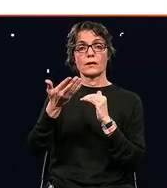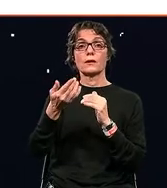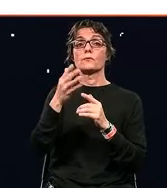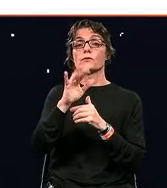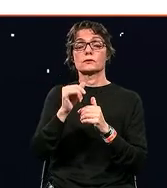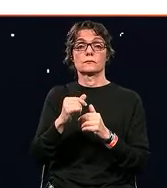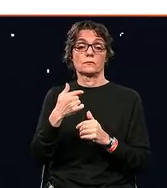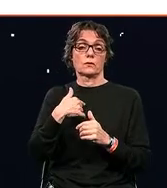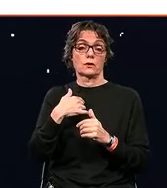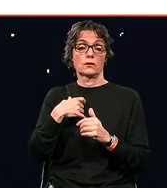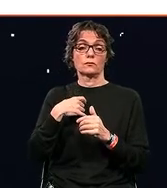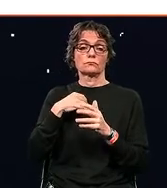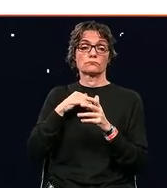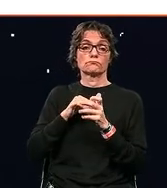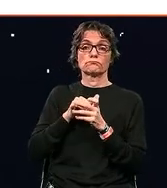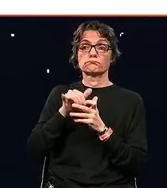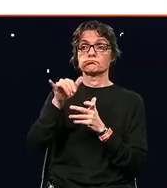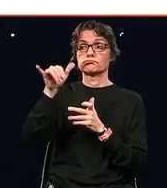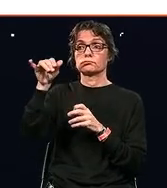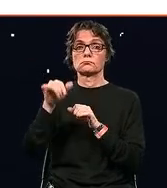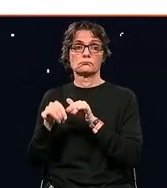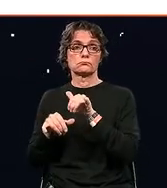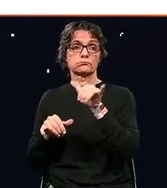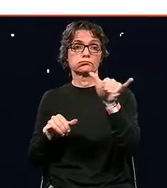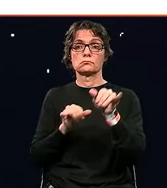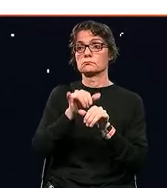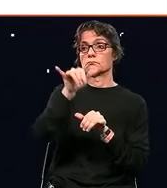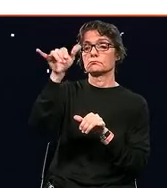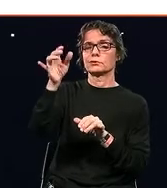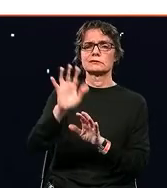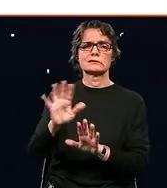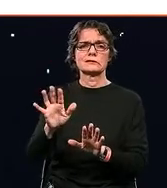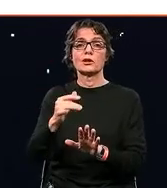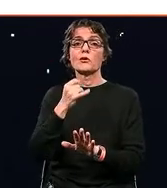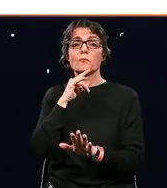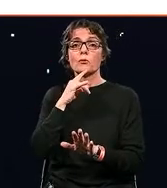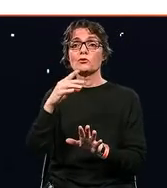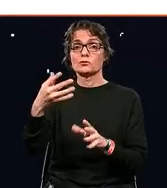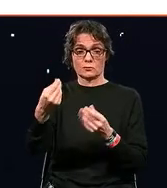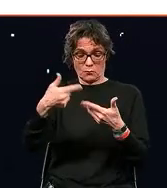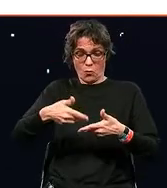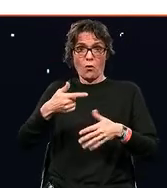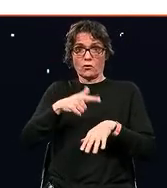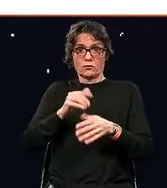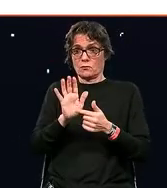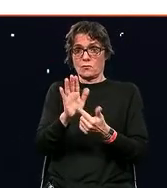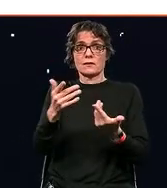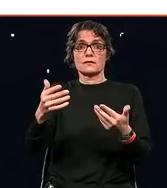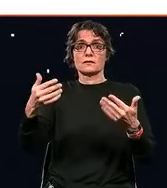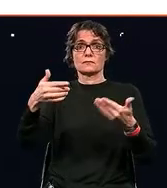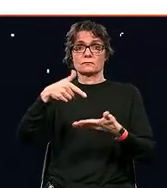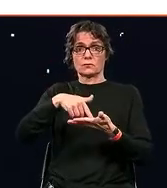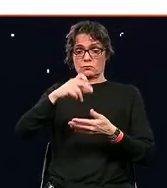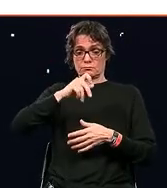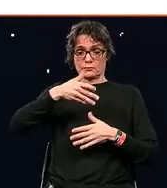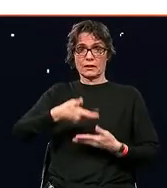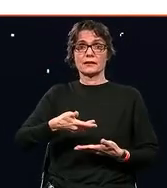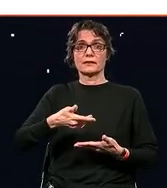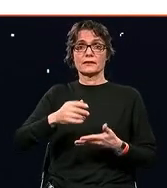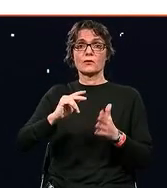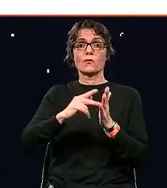all over the world. I can do like I'm doing today. I'm meeting you using the latest technology,